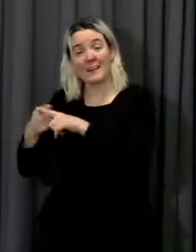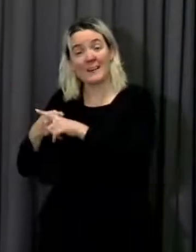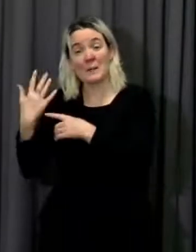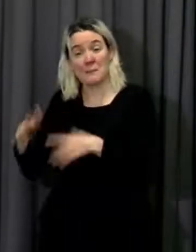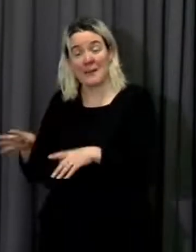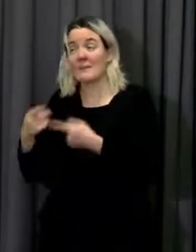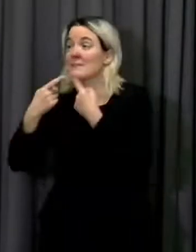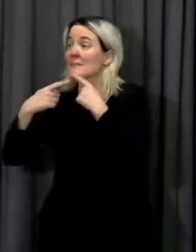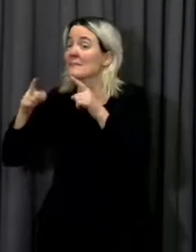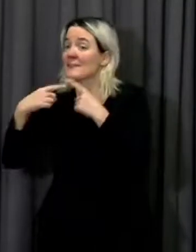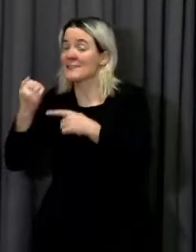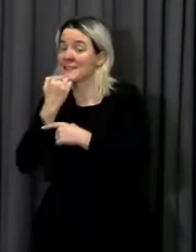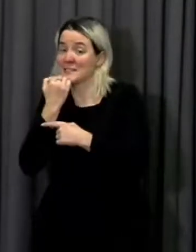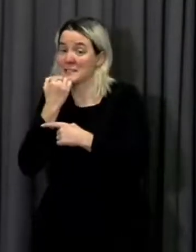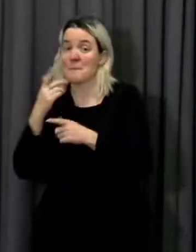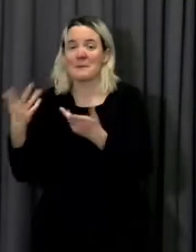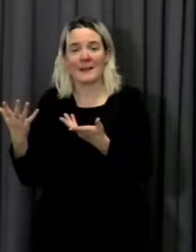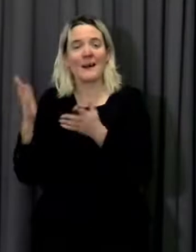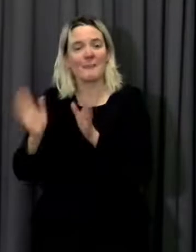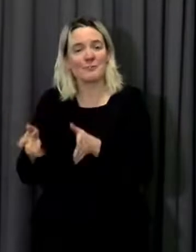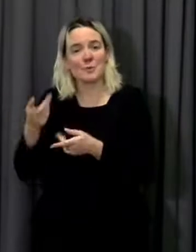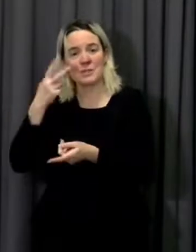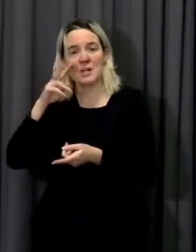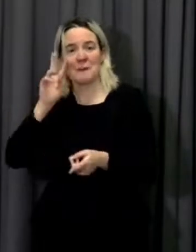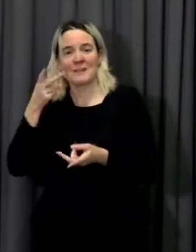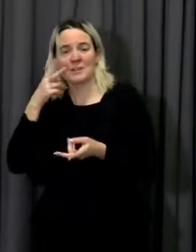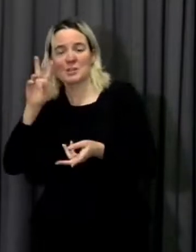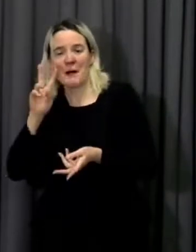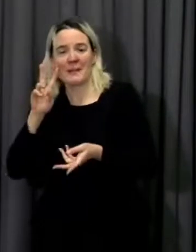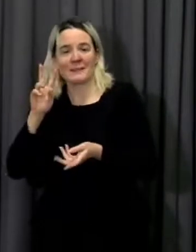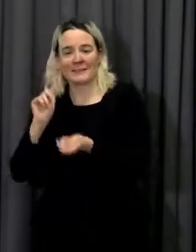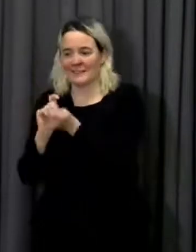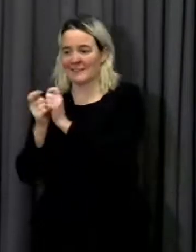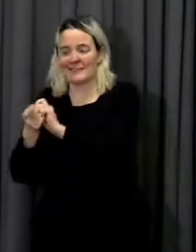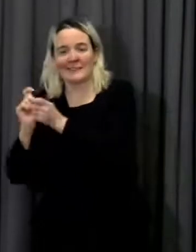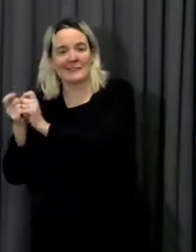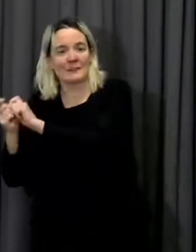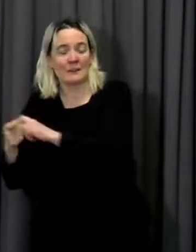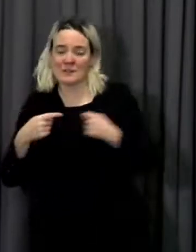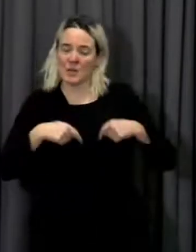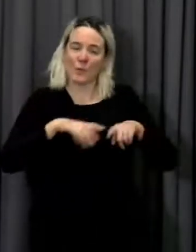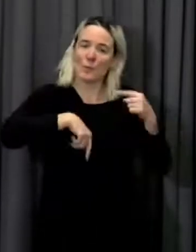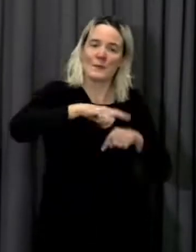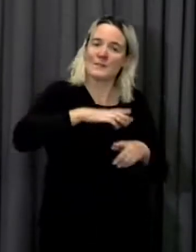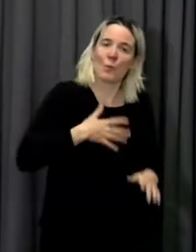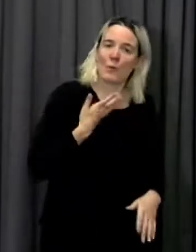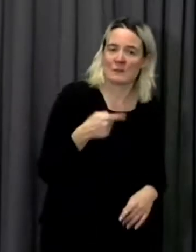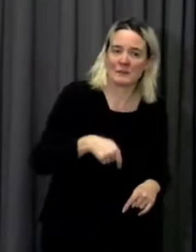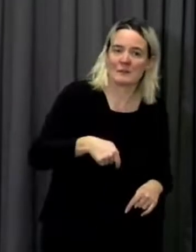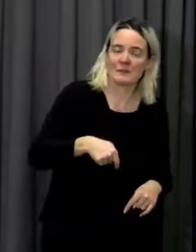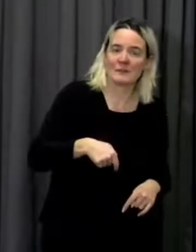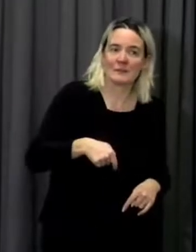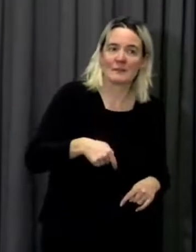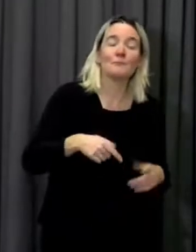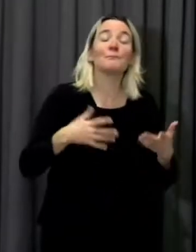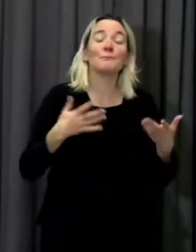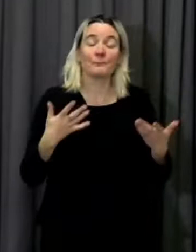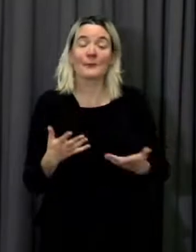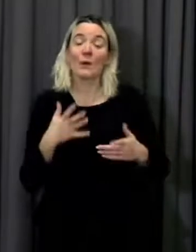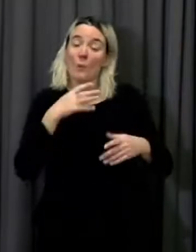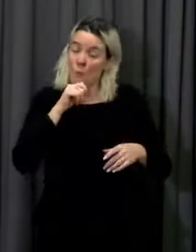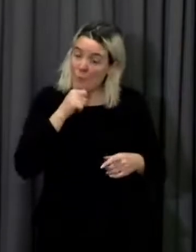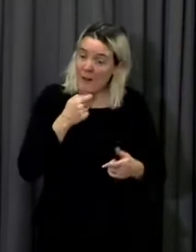to have to roll back on that date we're not going to put ourselves in that situation we are going to follow the data